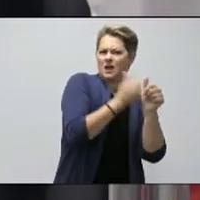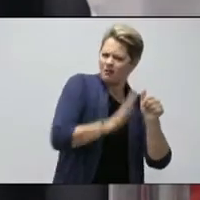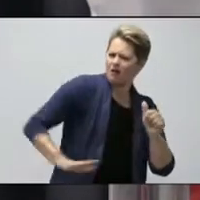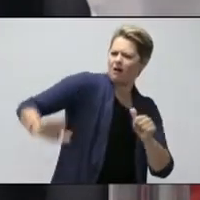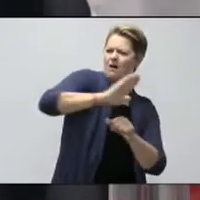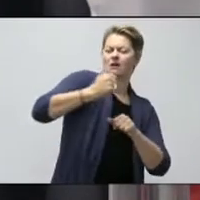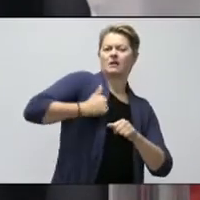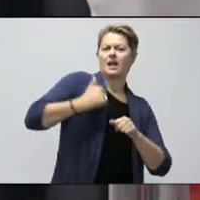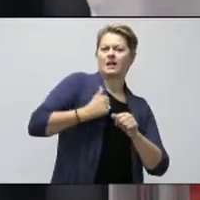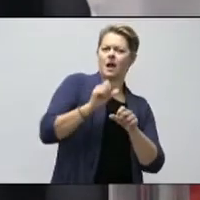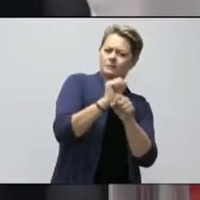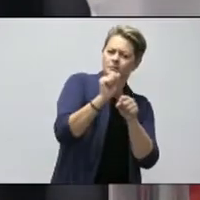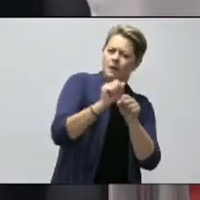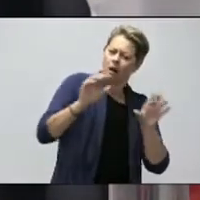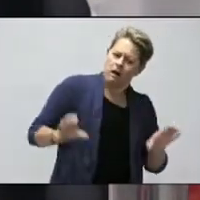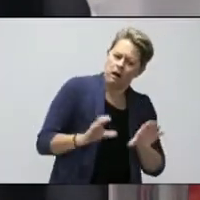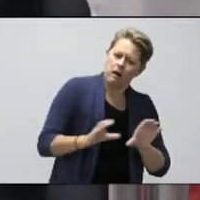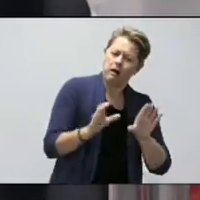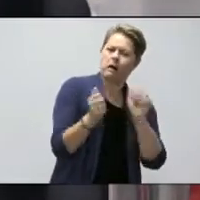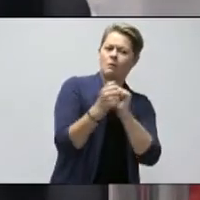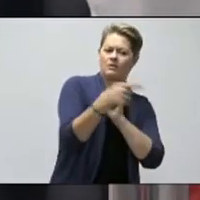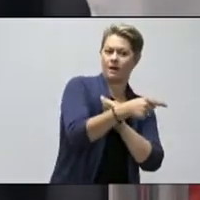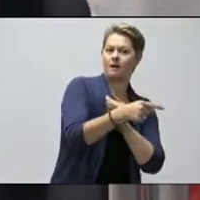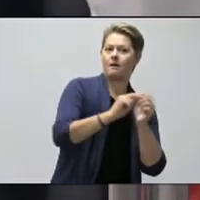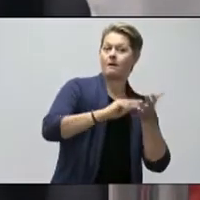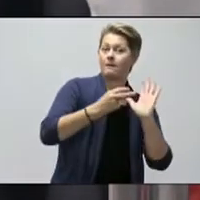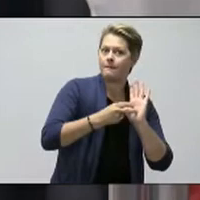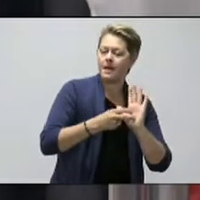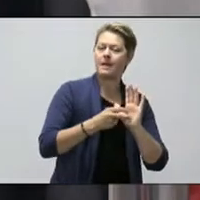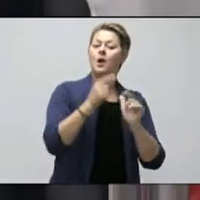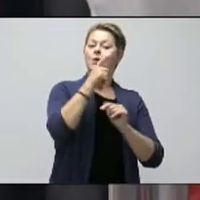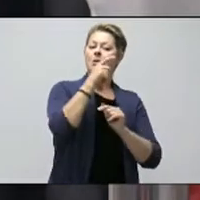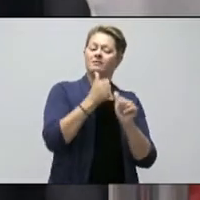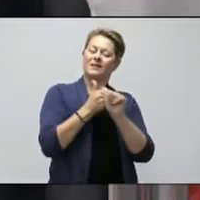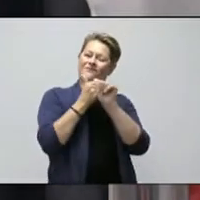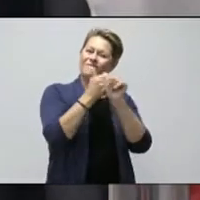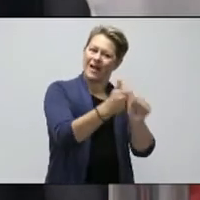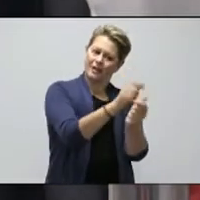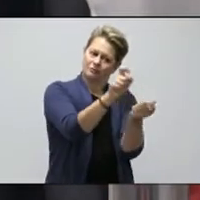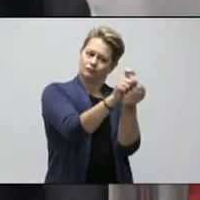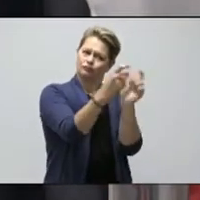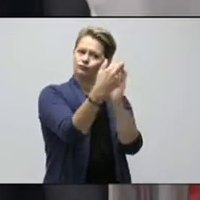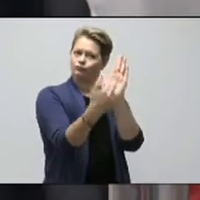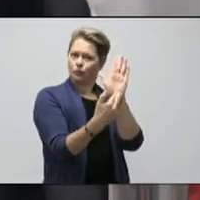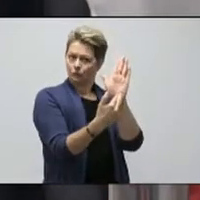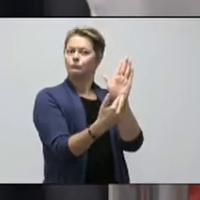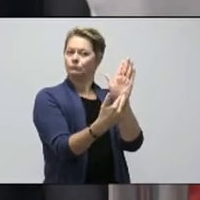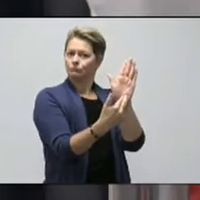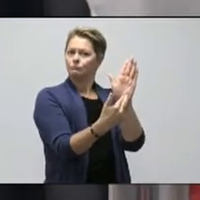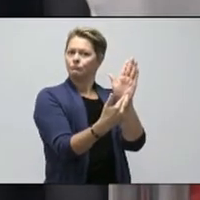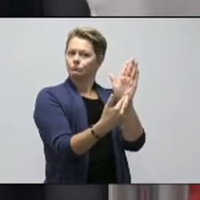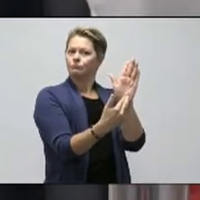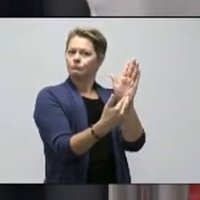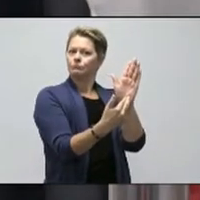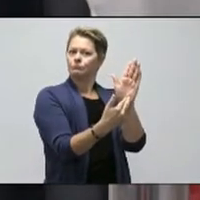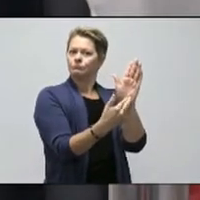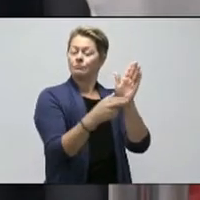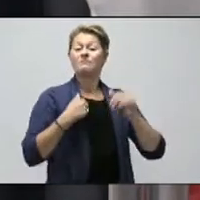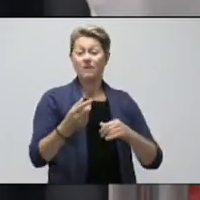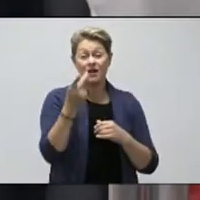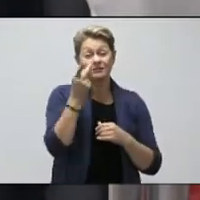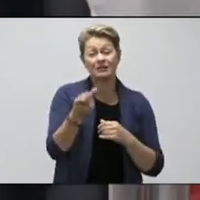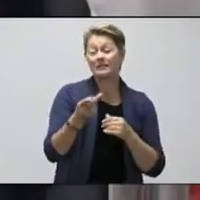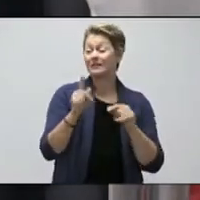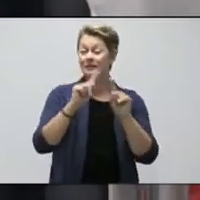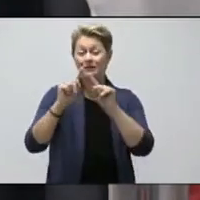And this app, my understanding, aligns with the framework that they've set out. And I've seen that privacy and tech